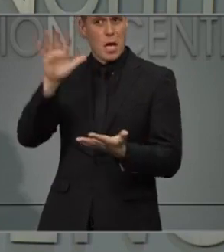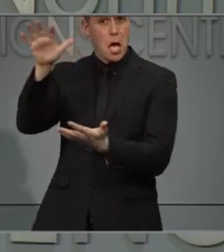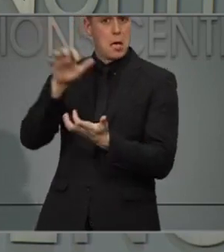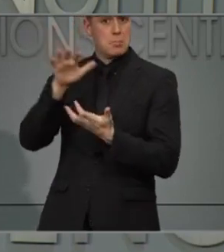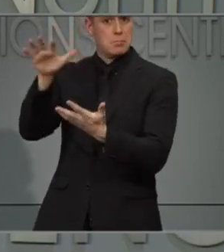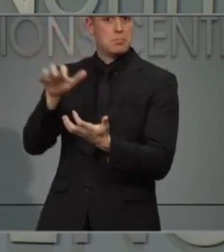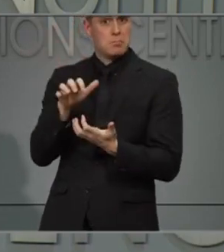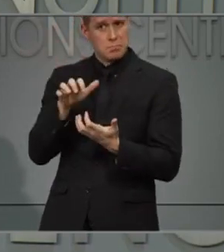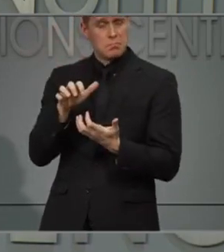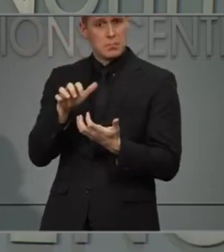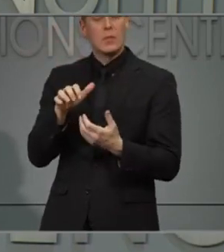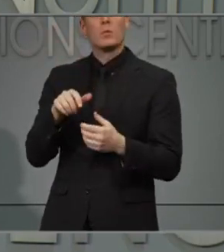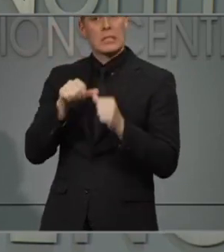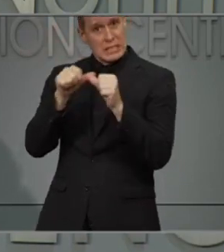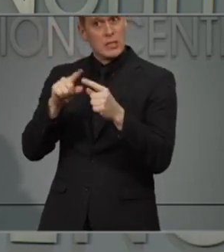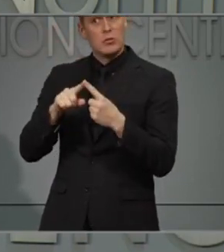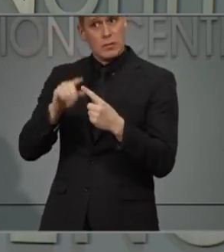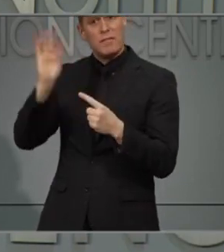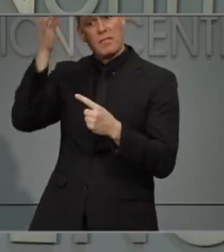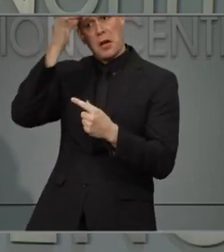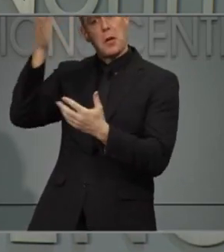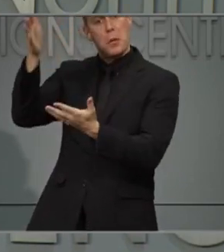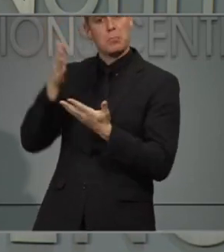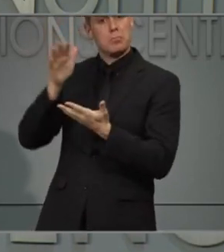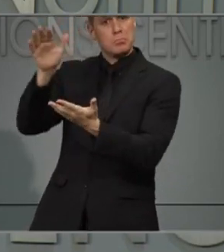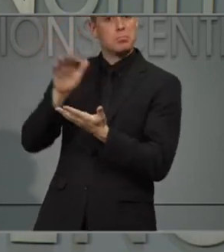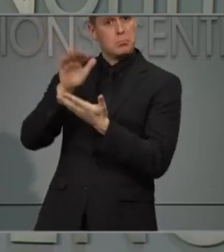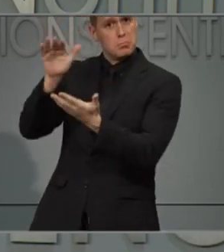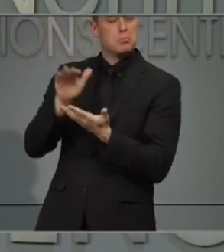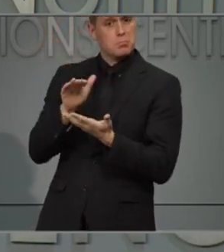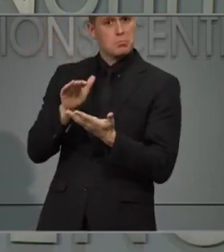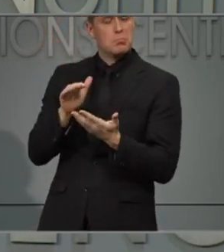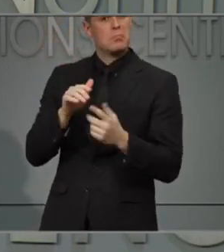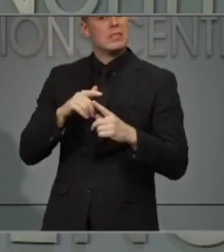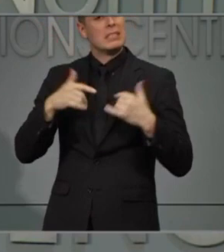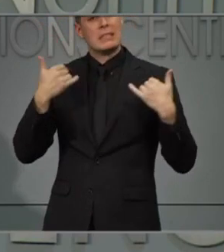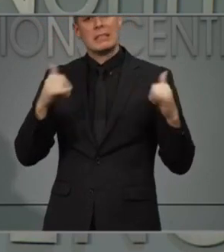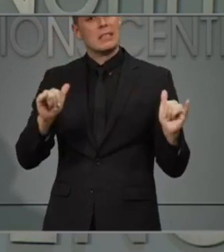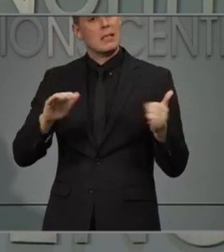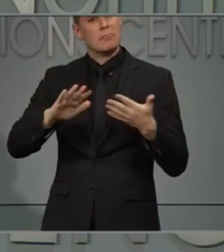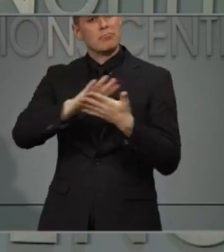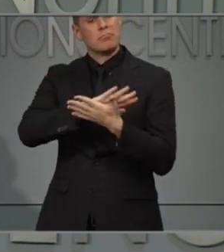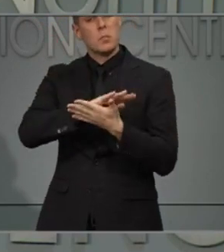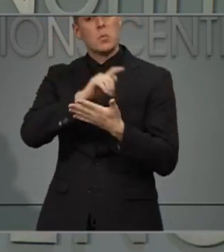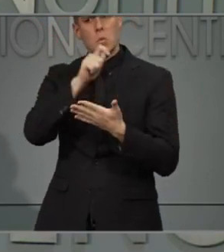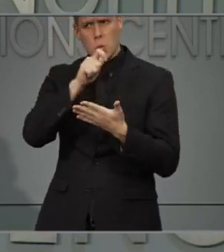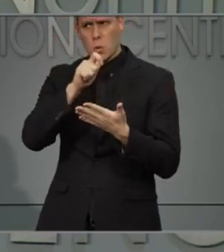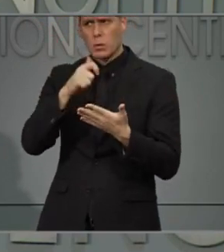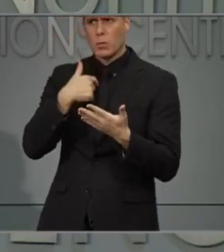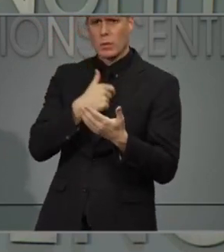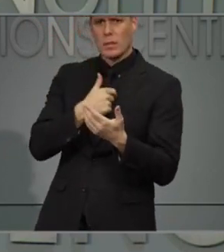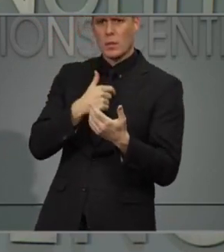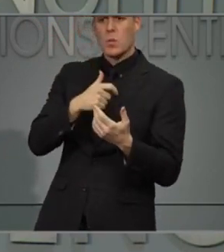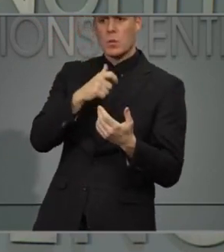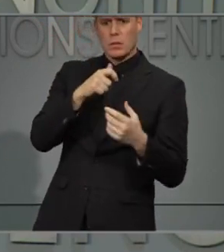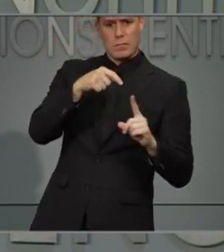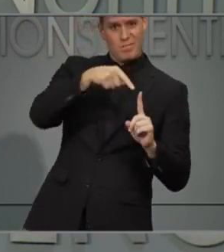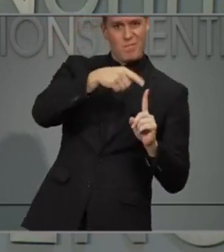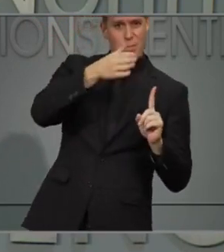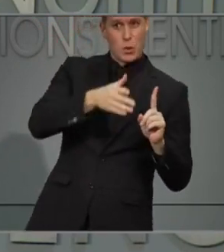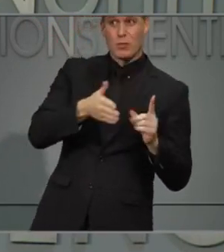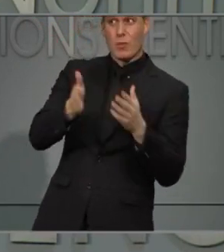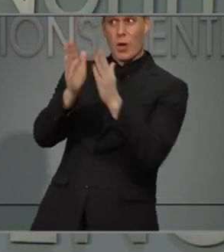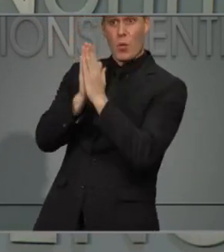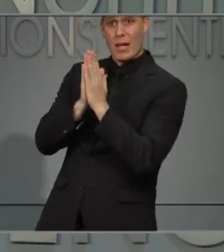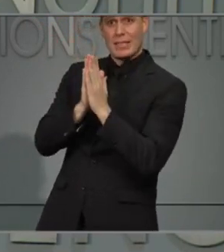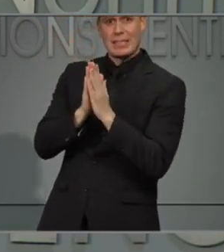continues to get and that we're getting more and more PPE we still don't have information on who's requesting the PPE and who's getting it from